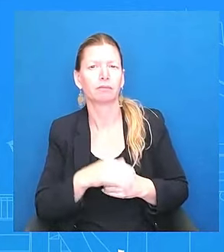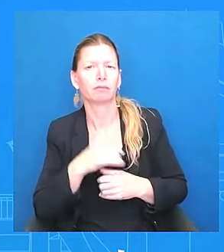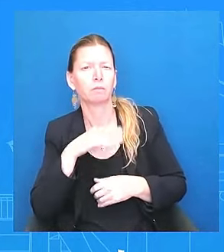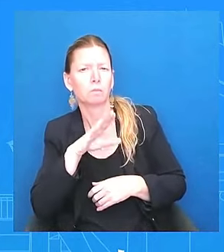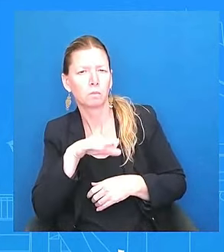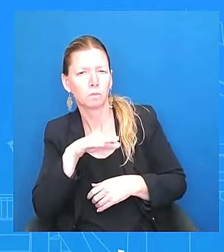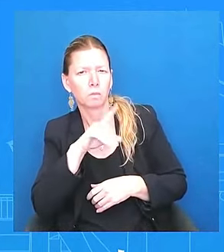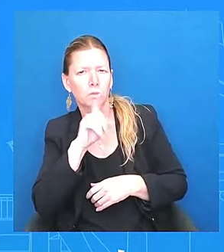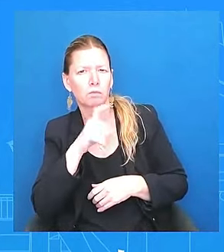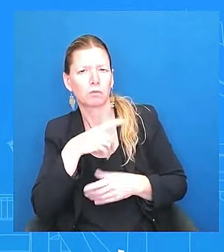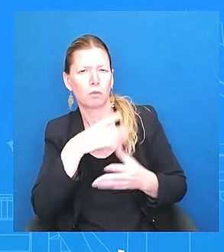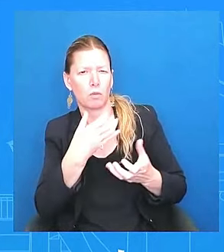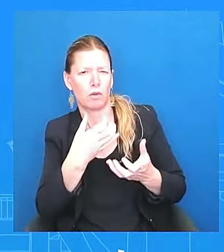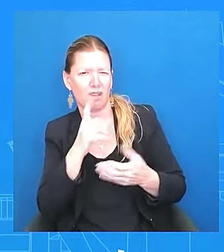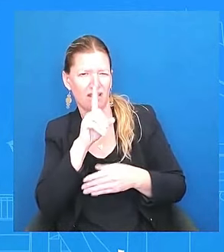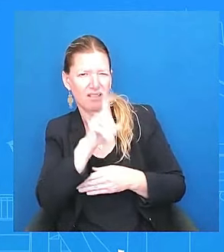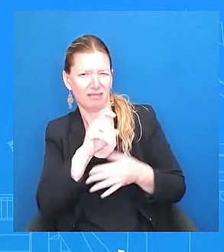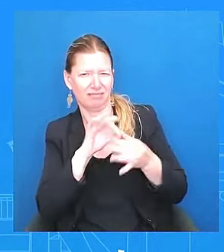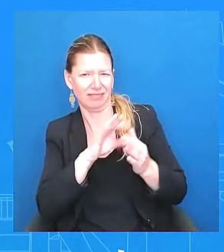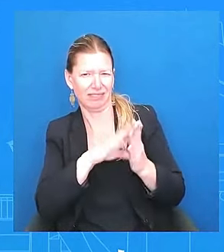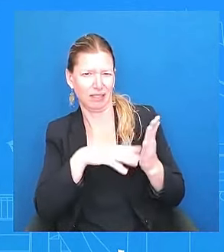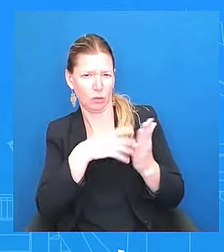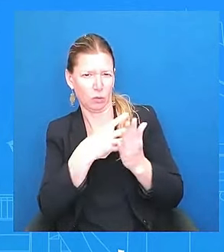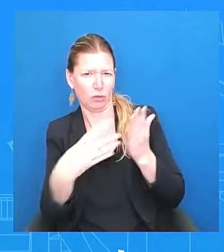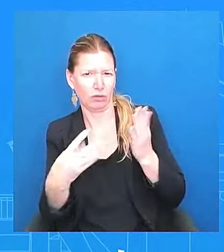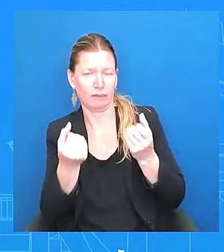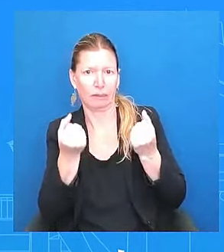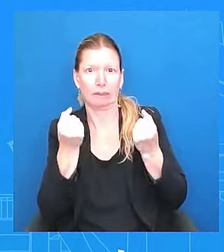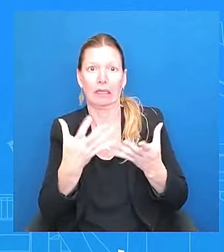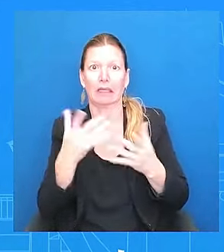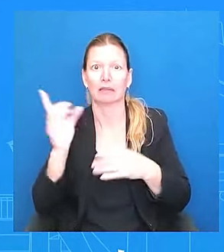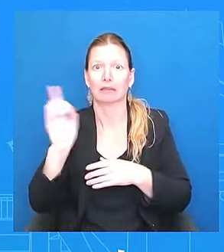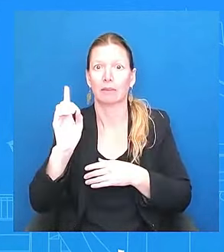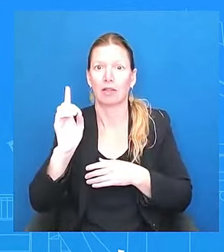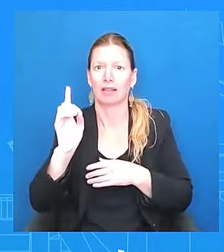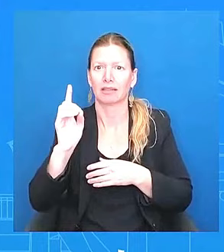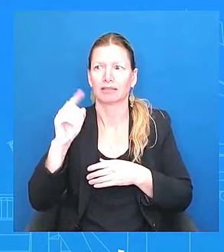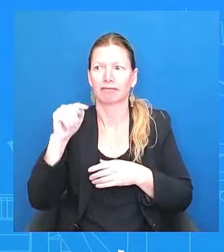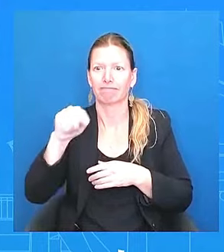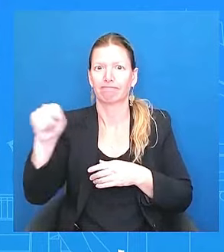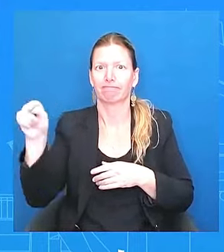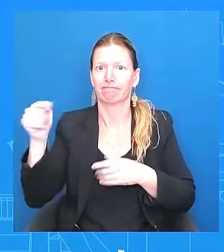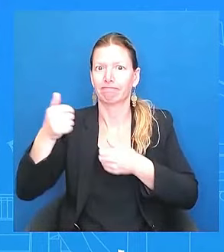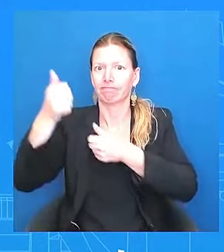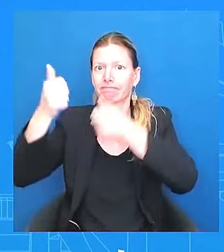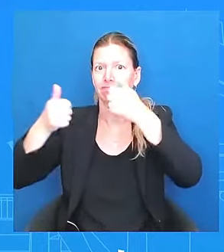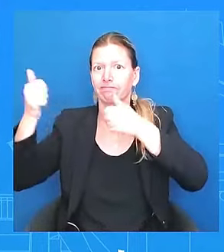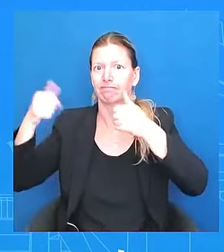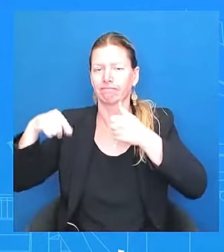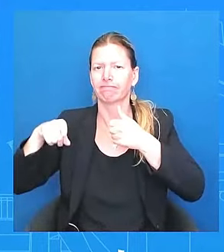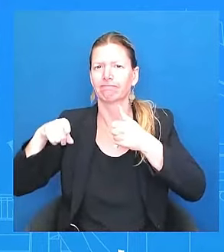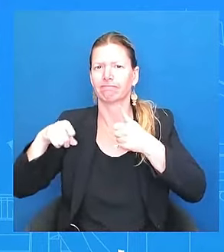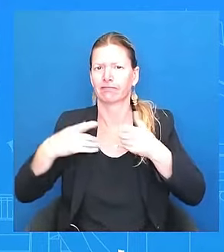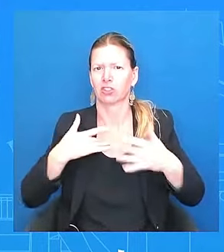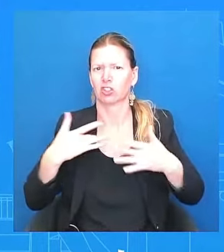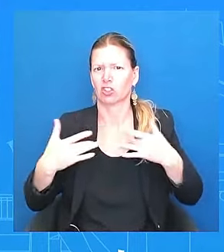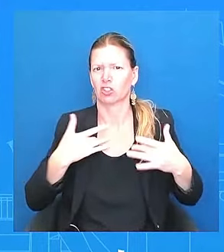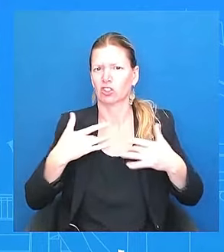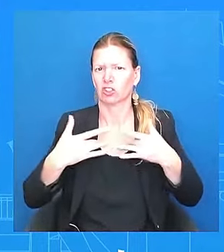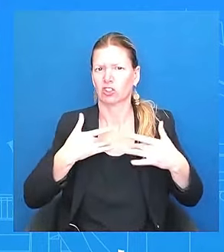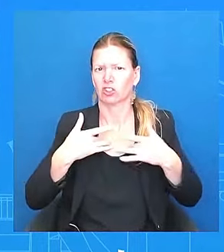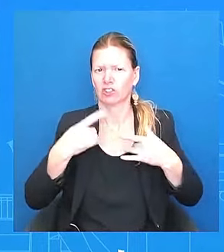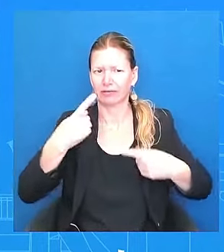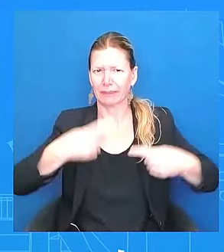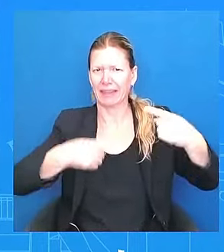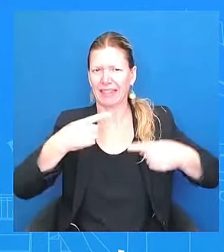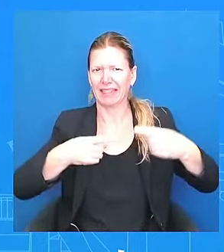we're concerned with the debate performance, but they've also been uh, just as or more concerned about the response since then that he hasn't done